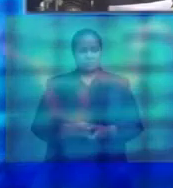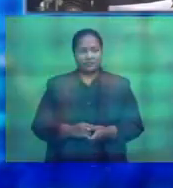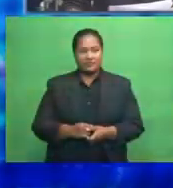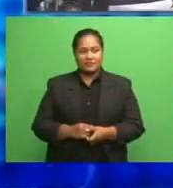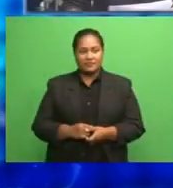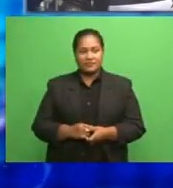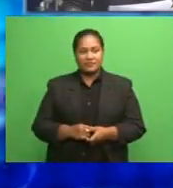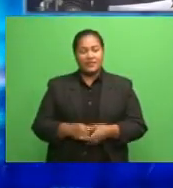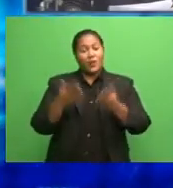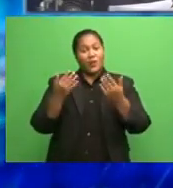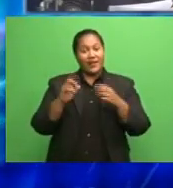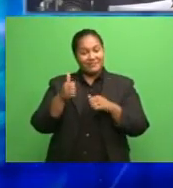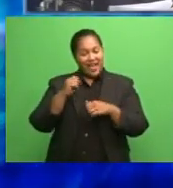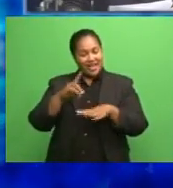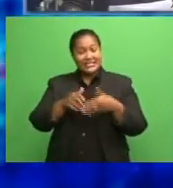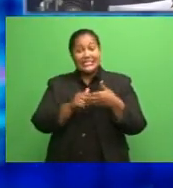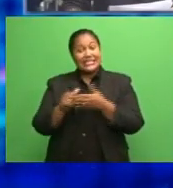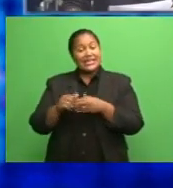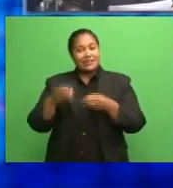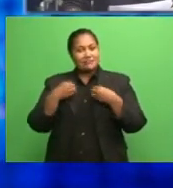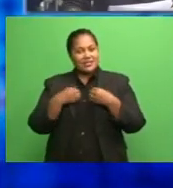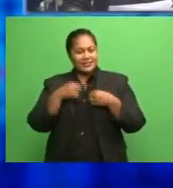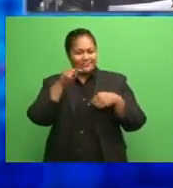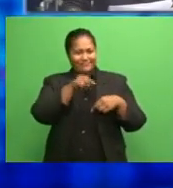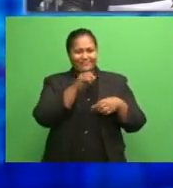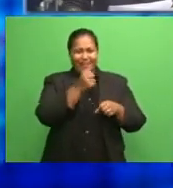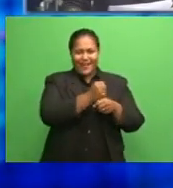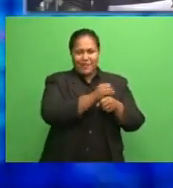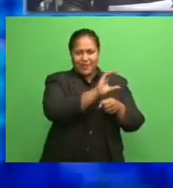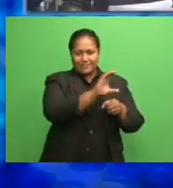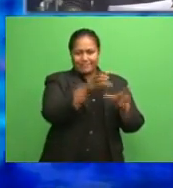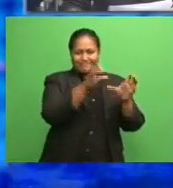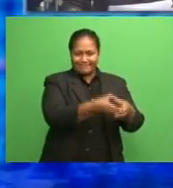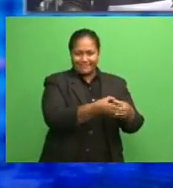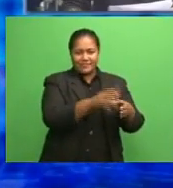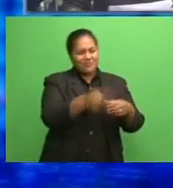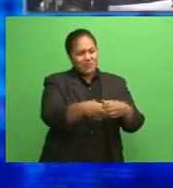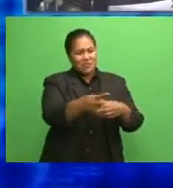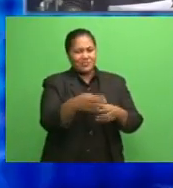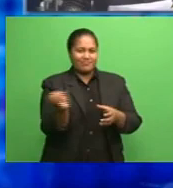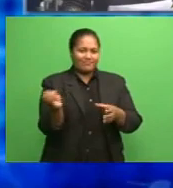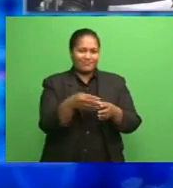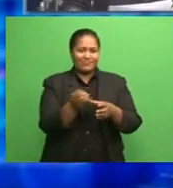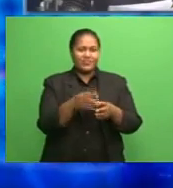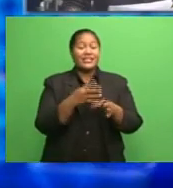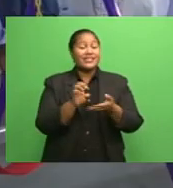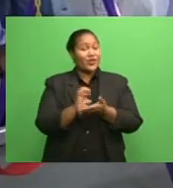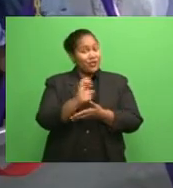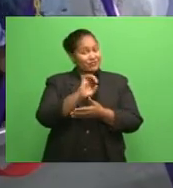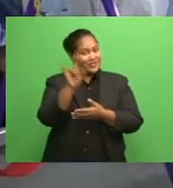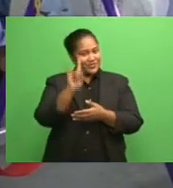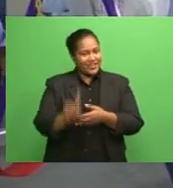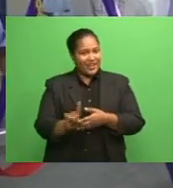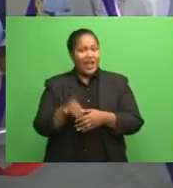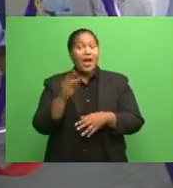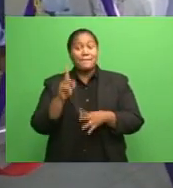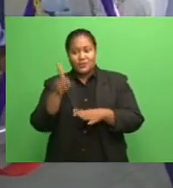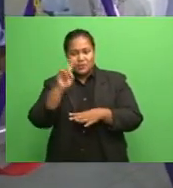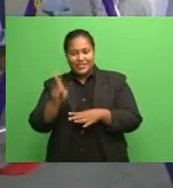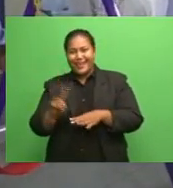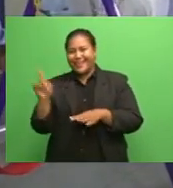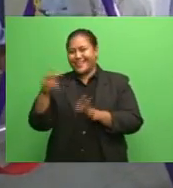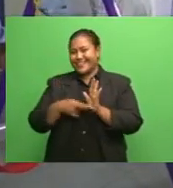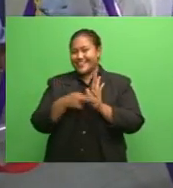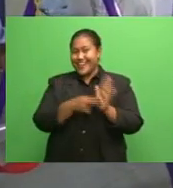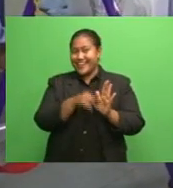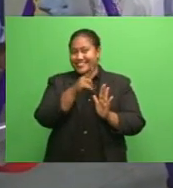Welcome back. Leading business, Alhamd Smart Living, continues to invest in the economy. Today it opened its Namaka warehouse and